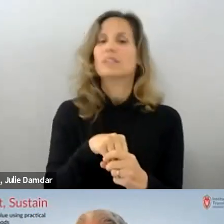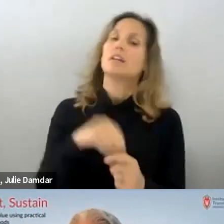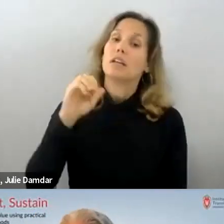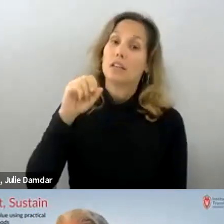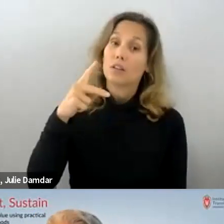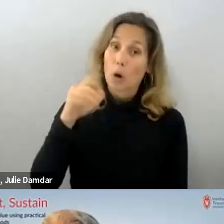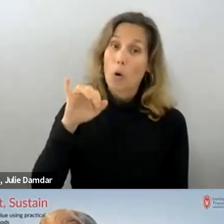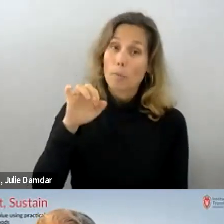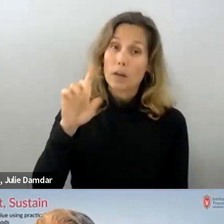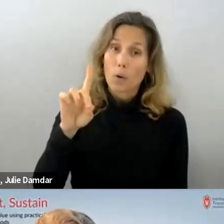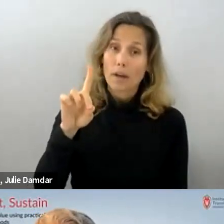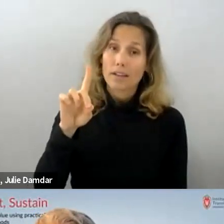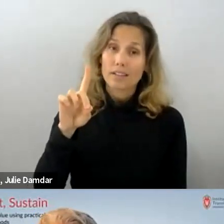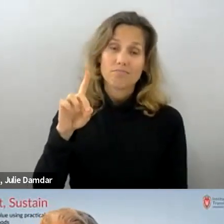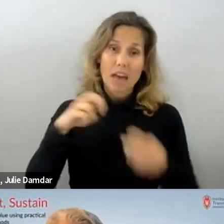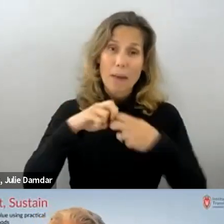epidemic.